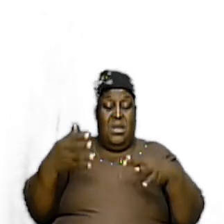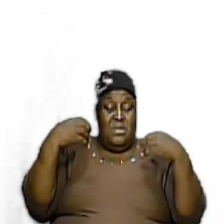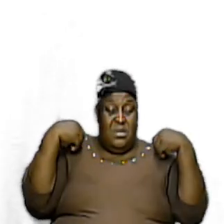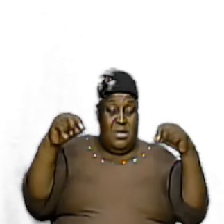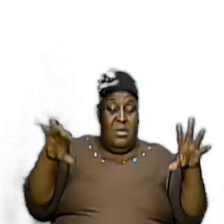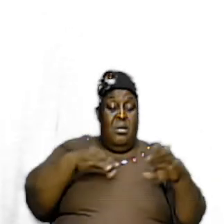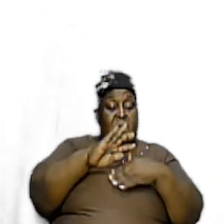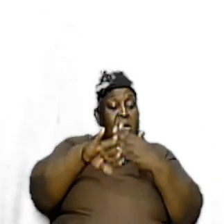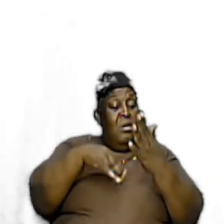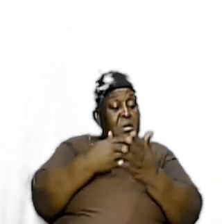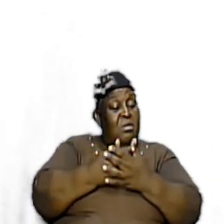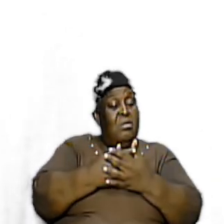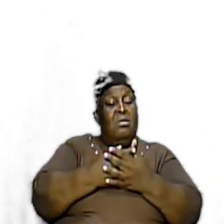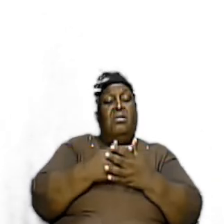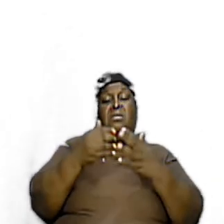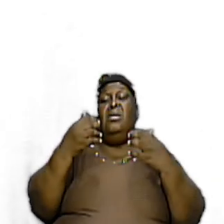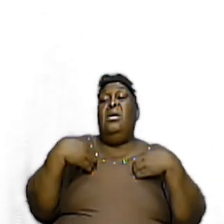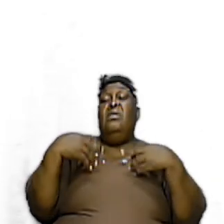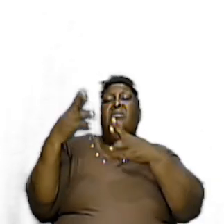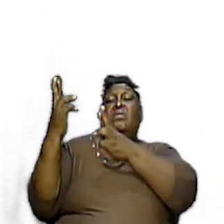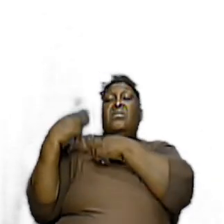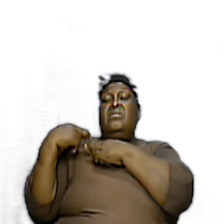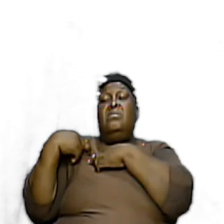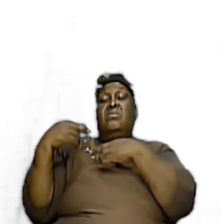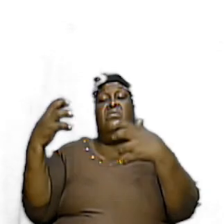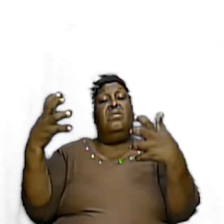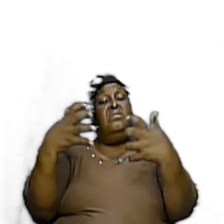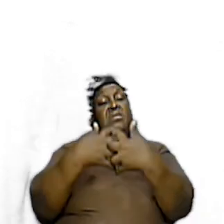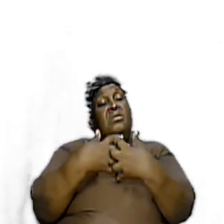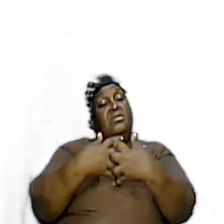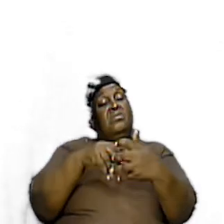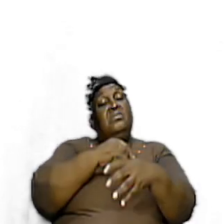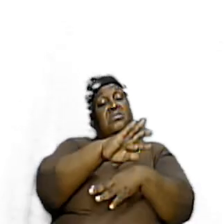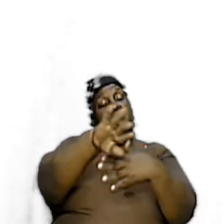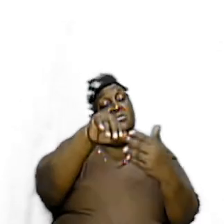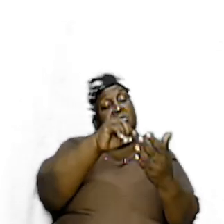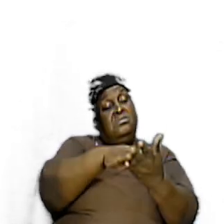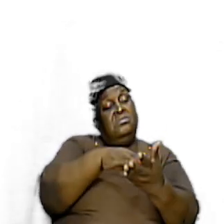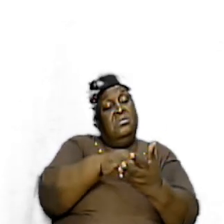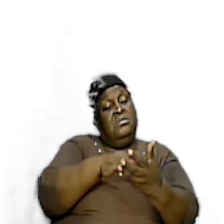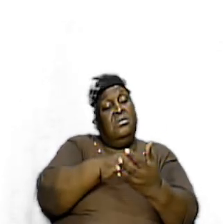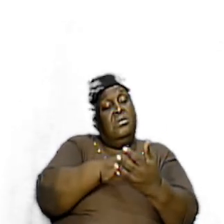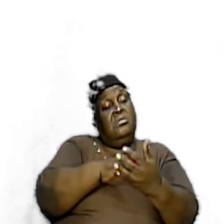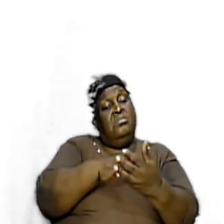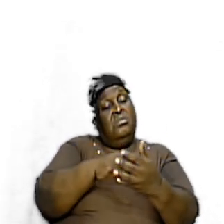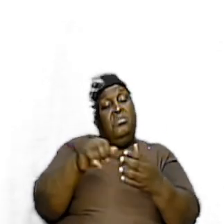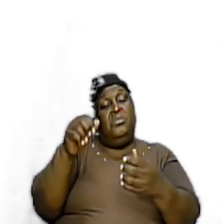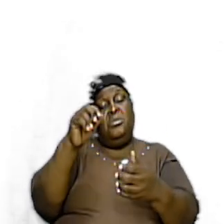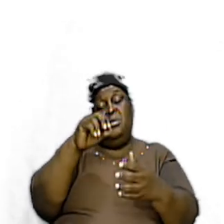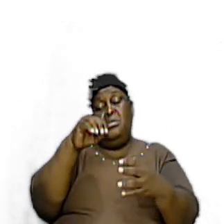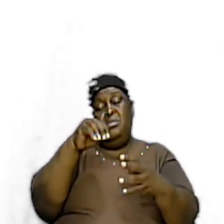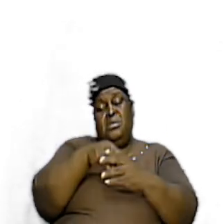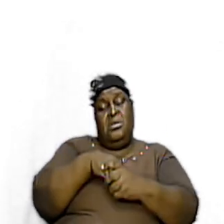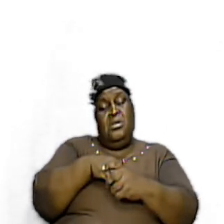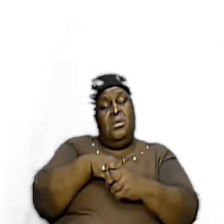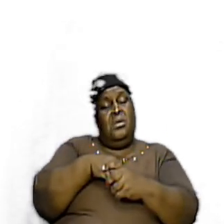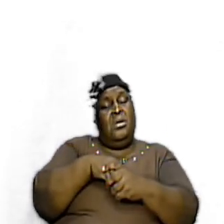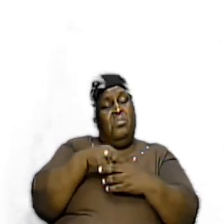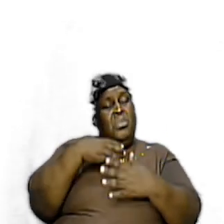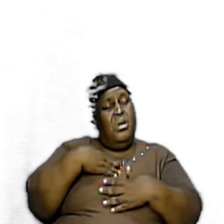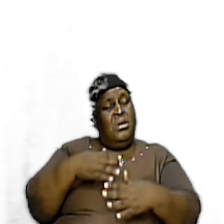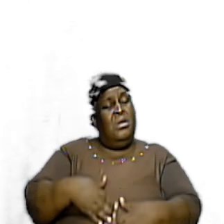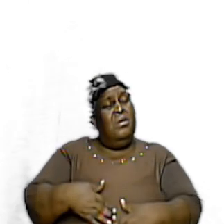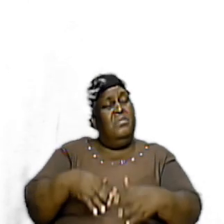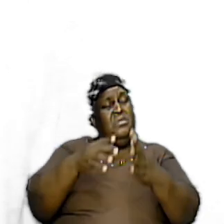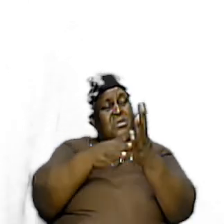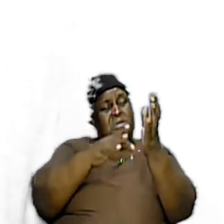responsibility We are connected To the center By being a part Of the body And we